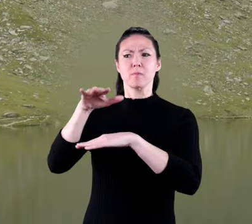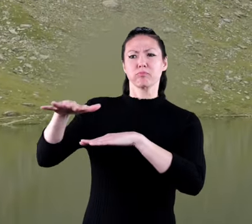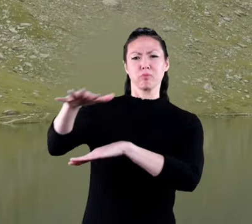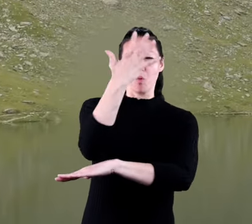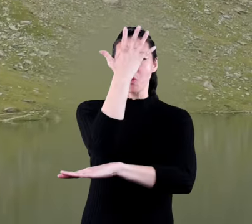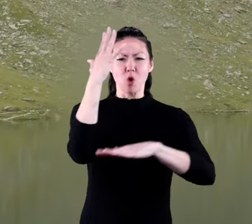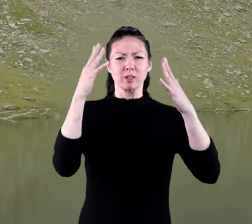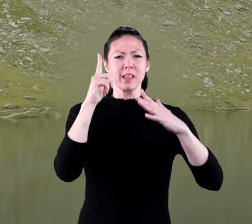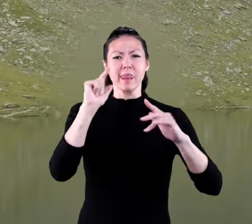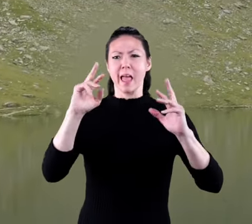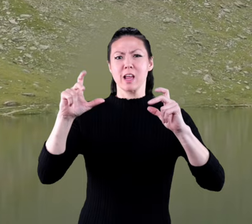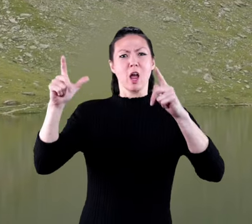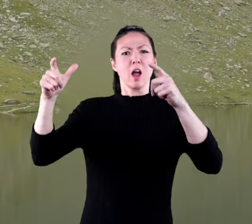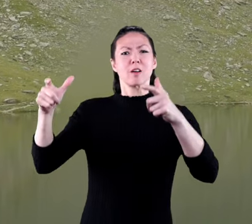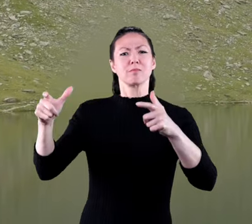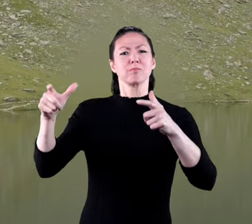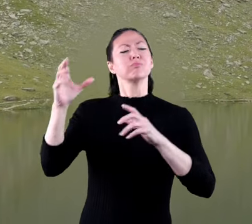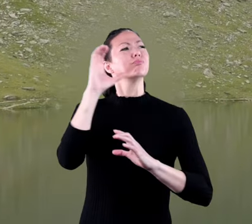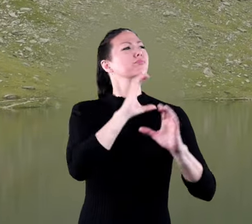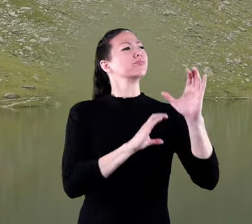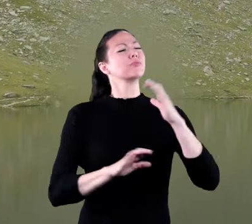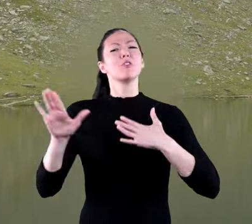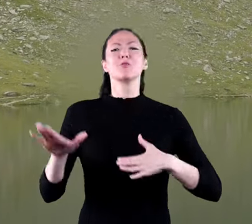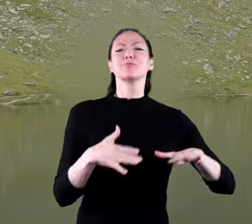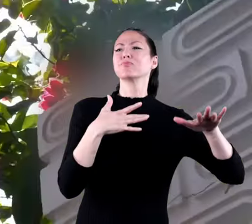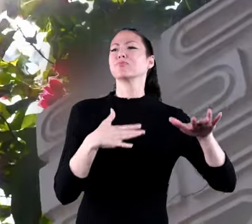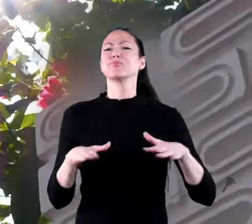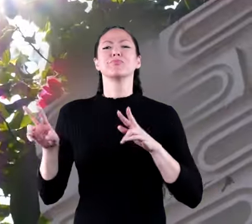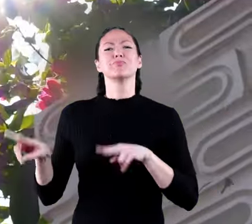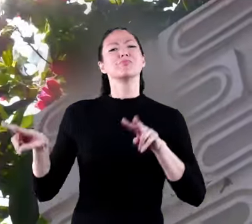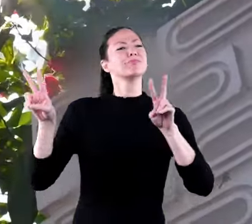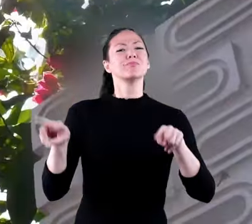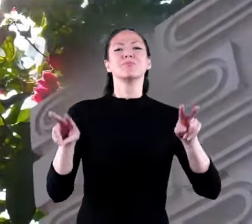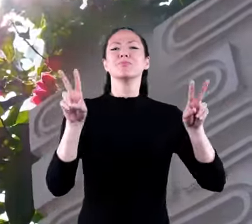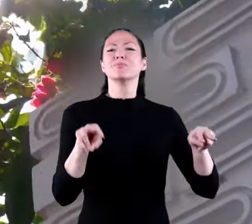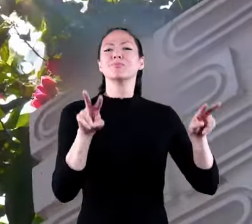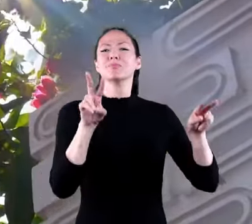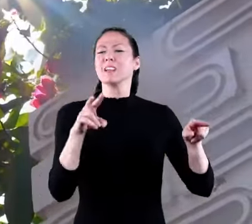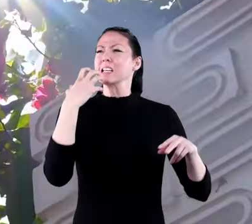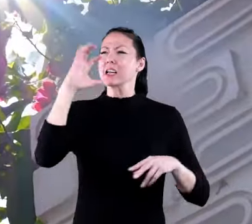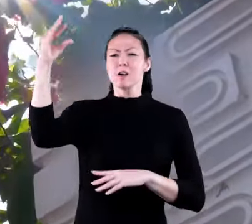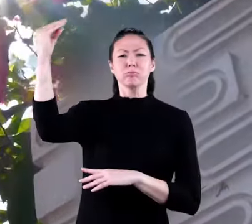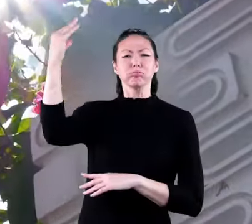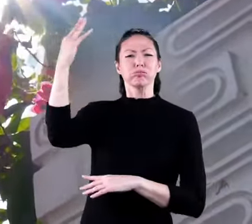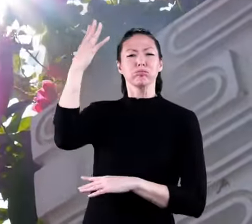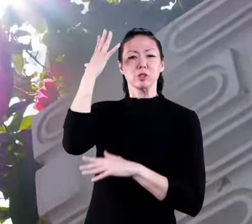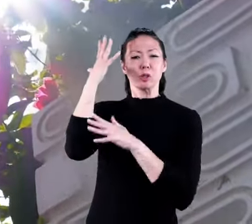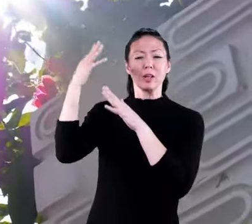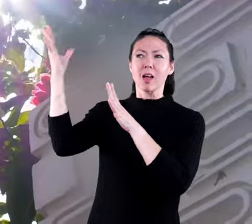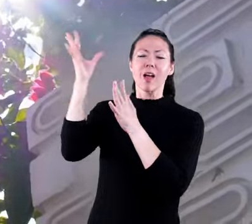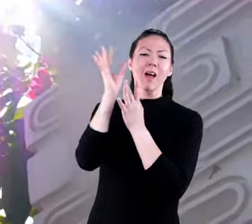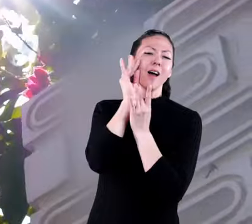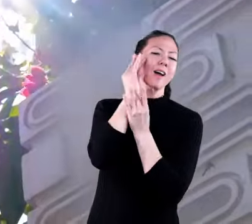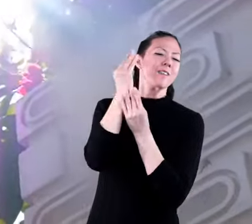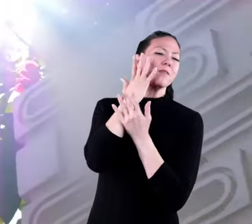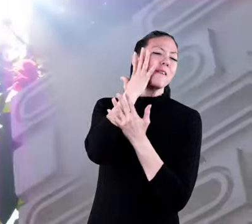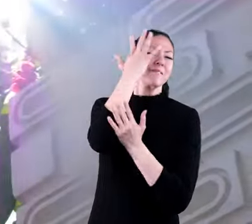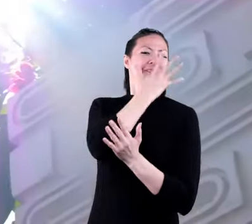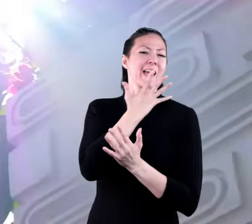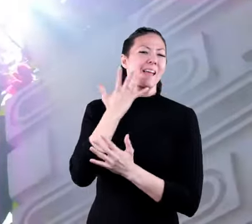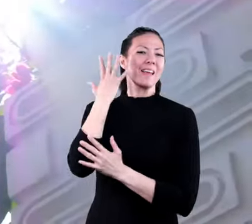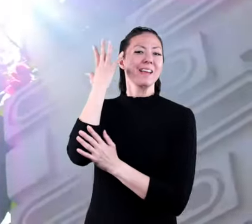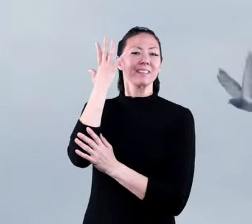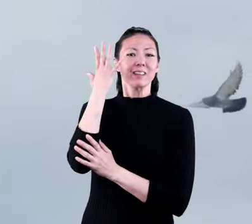in the woods next to a lake you're exploring as you walk around the heat from the sun comes to the trees and touches your